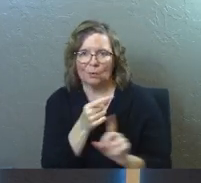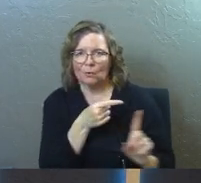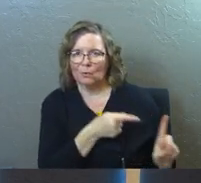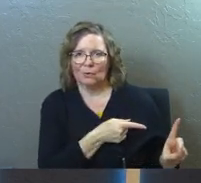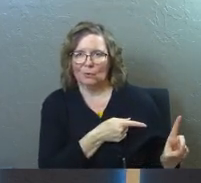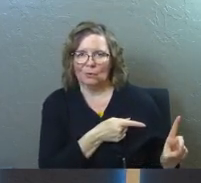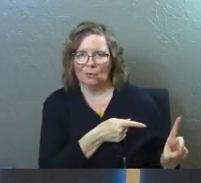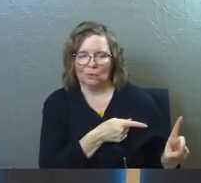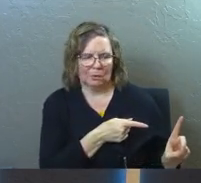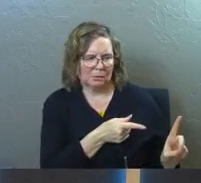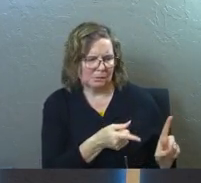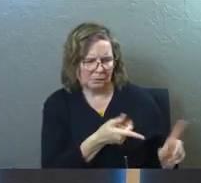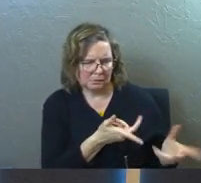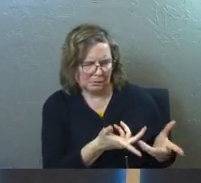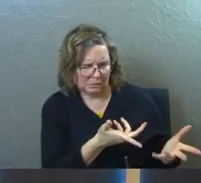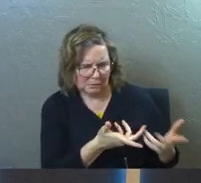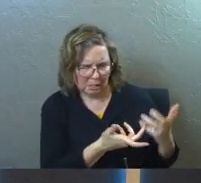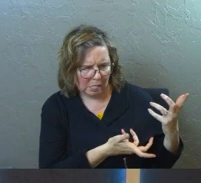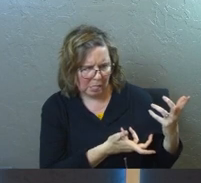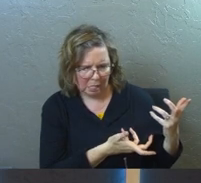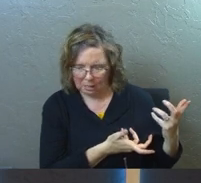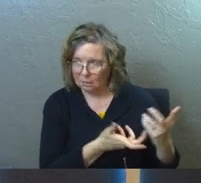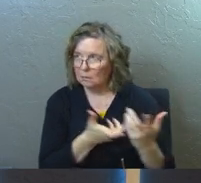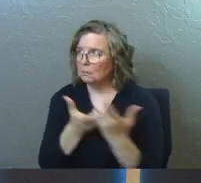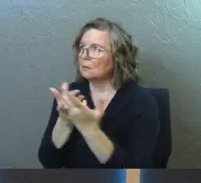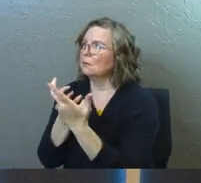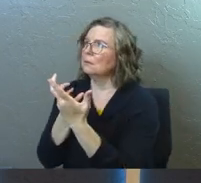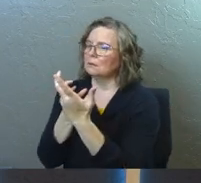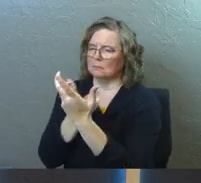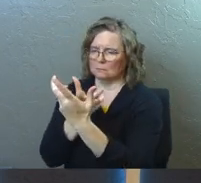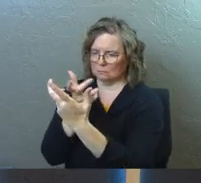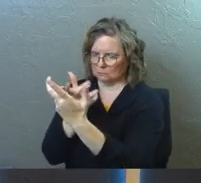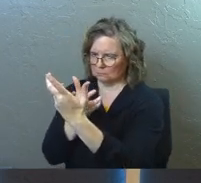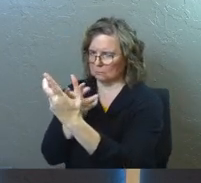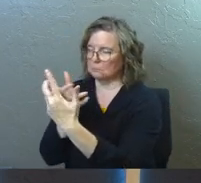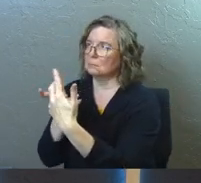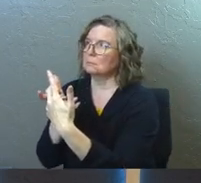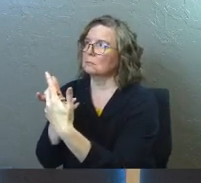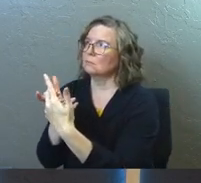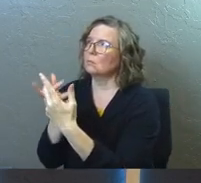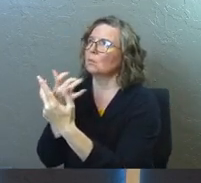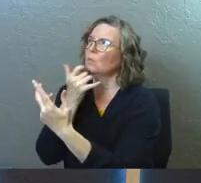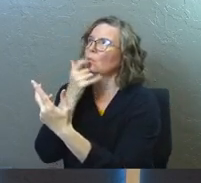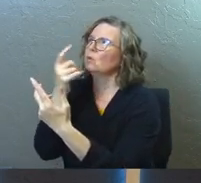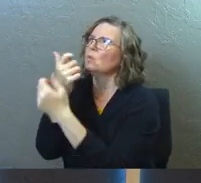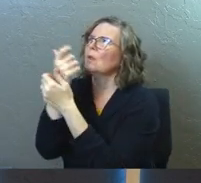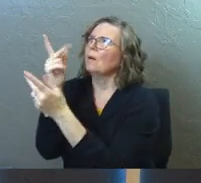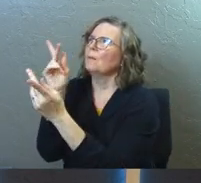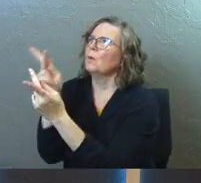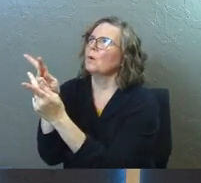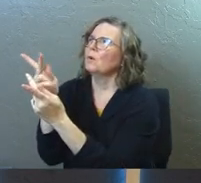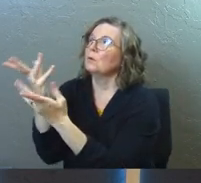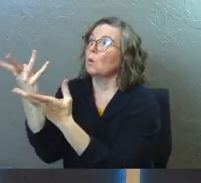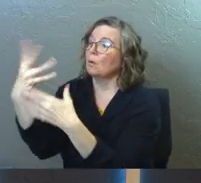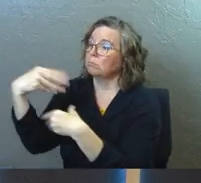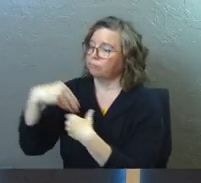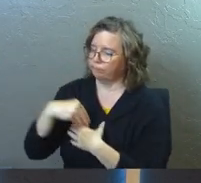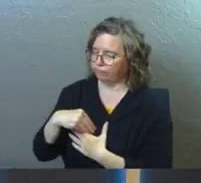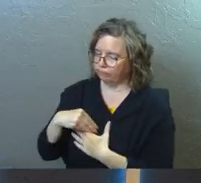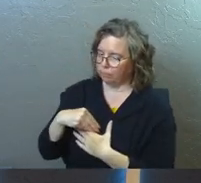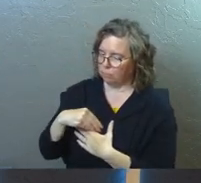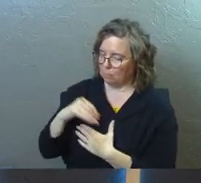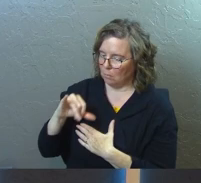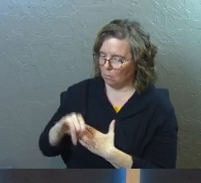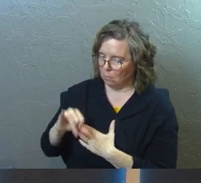over here. And when it's not working, I go back to him and say, what am I getting wrong here? Because you love perfectly. And if I brought your perfect love,